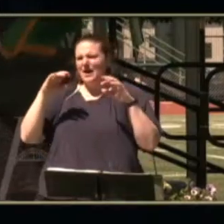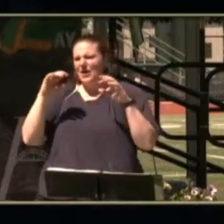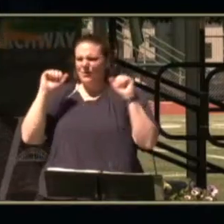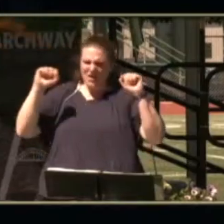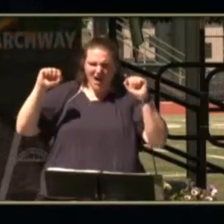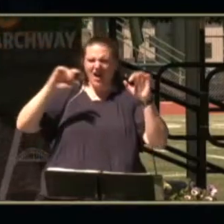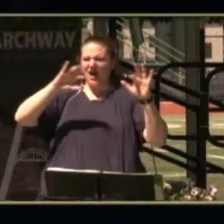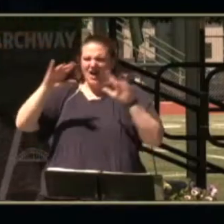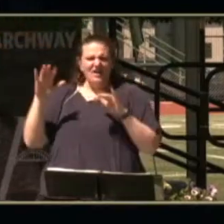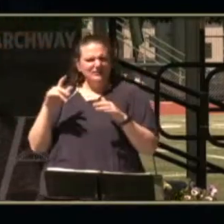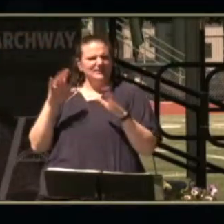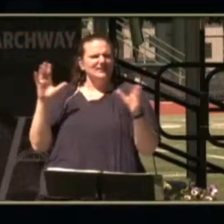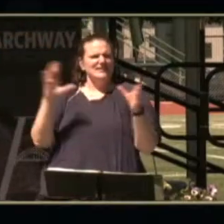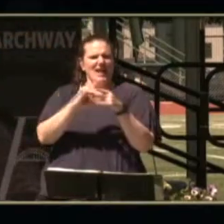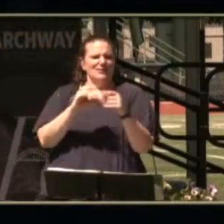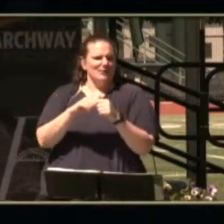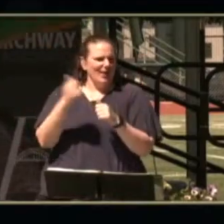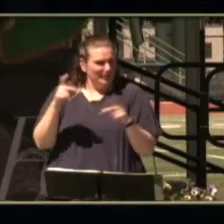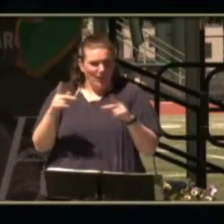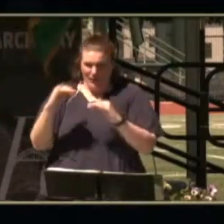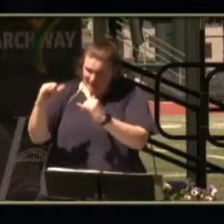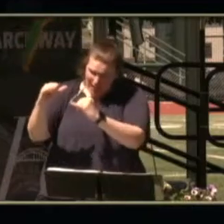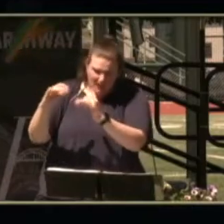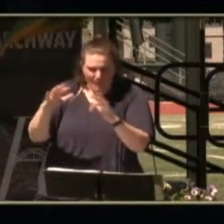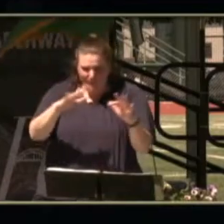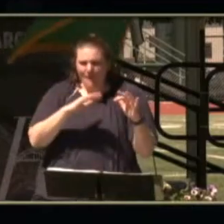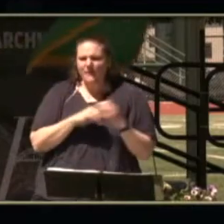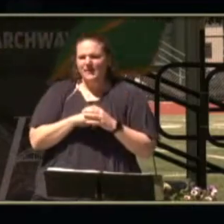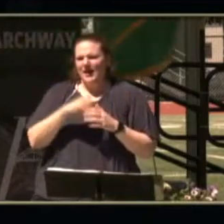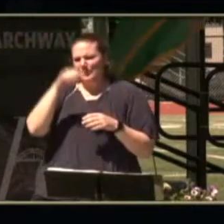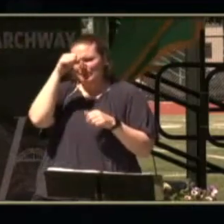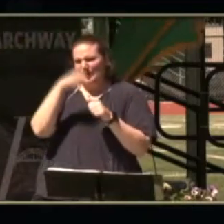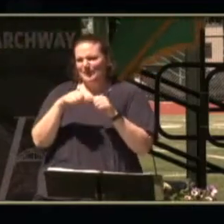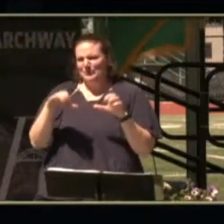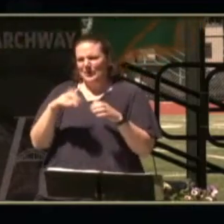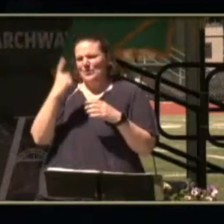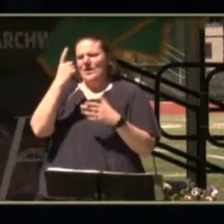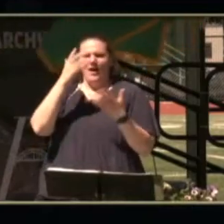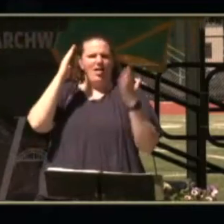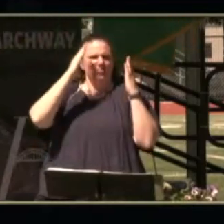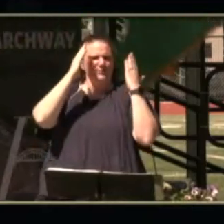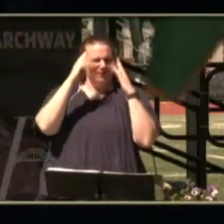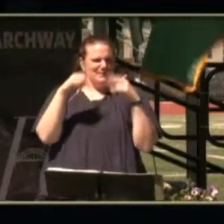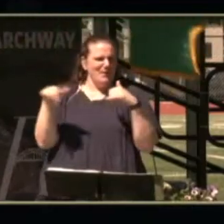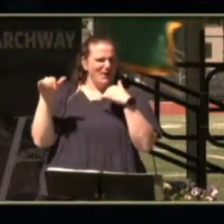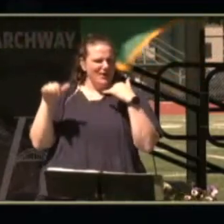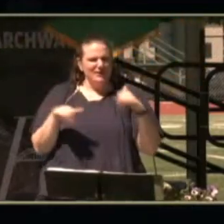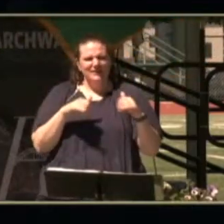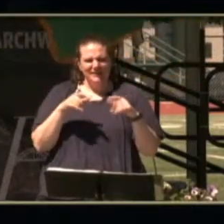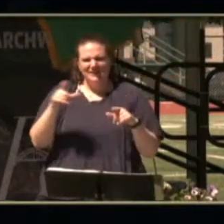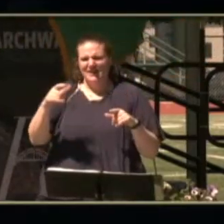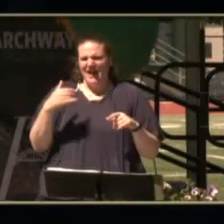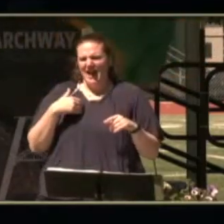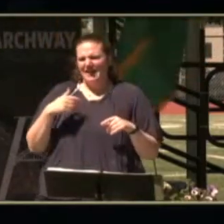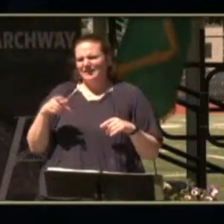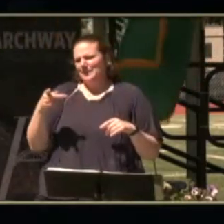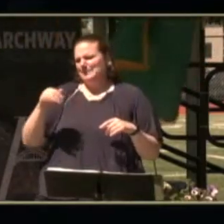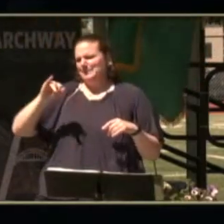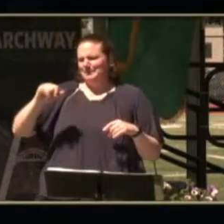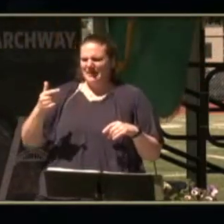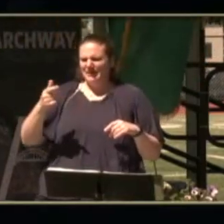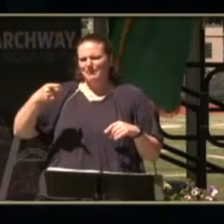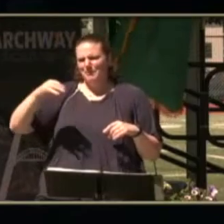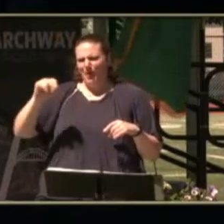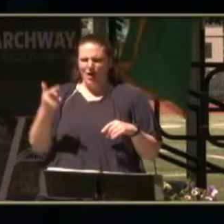for him to connect with others who shared his interests i remember during one halloween party where there was a ping pong tournament of